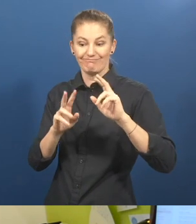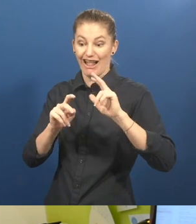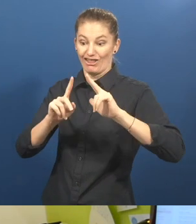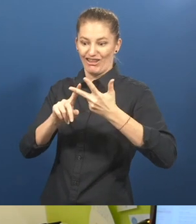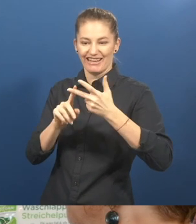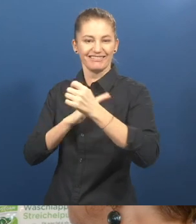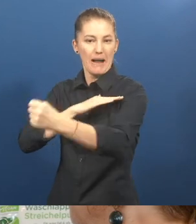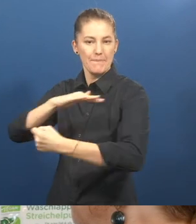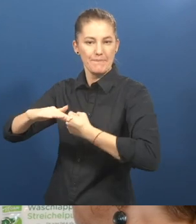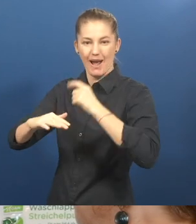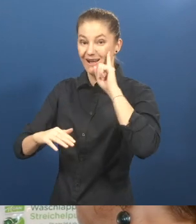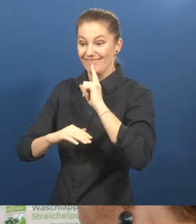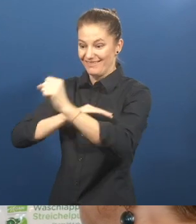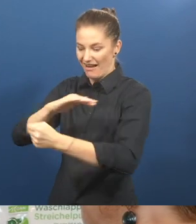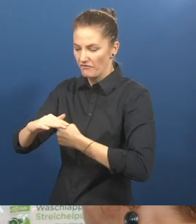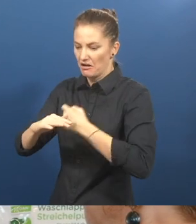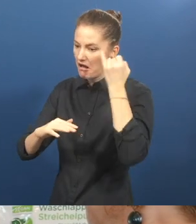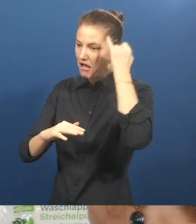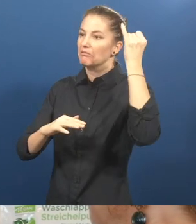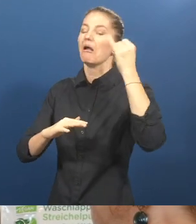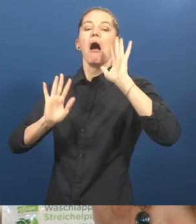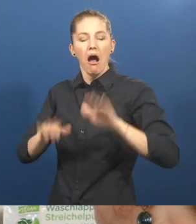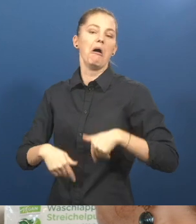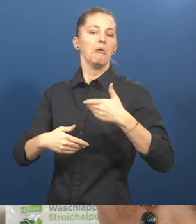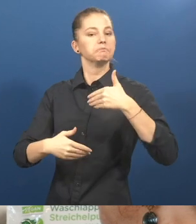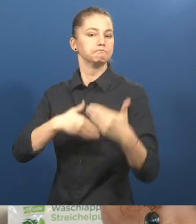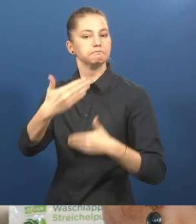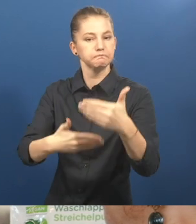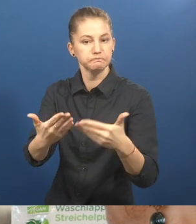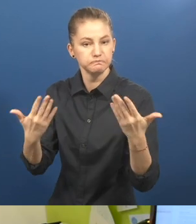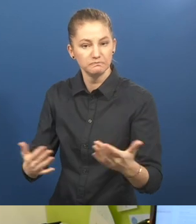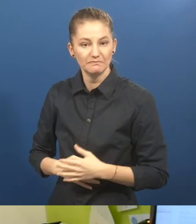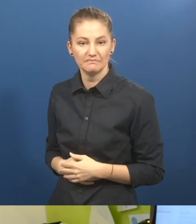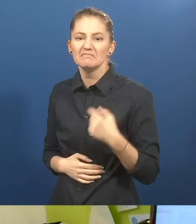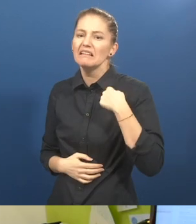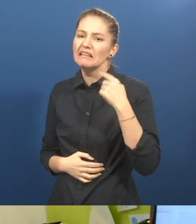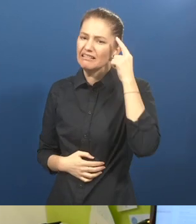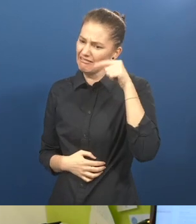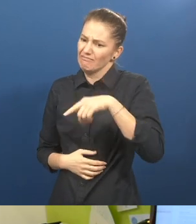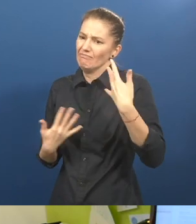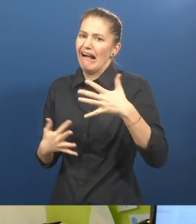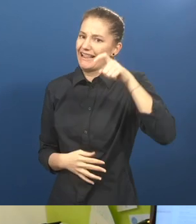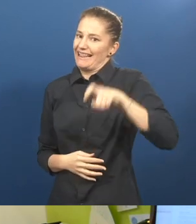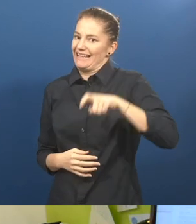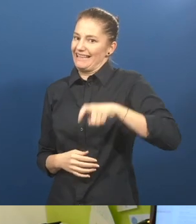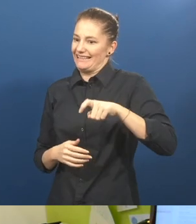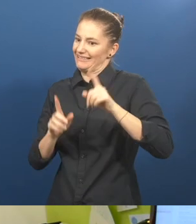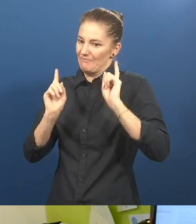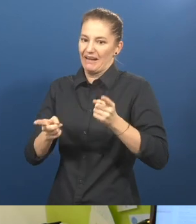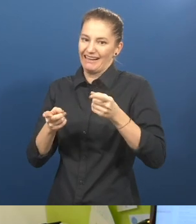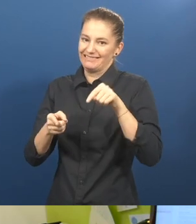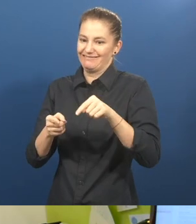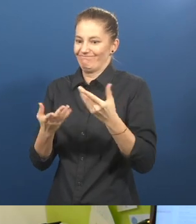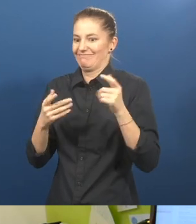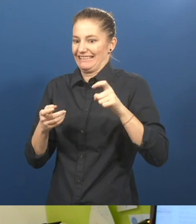the pharmacy, I recognized what a big need there was. They hardly go to pharmacies